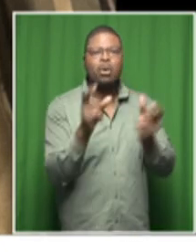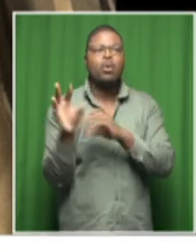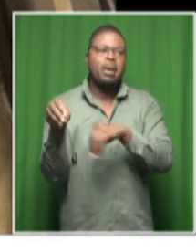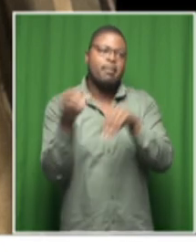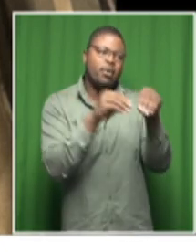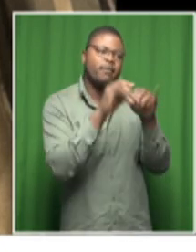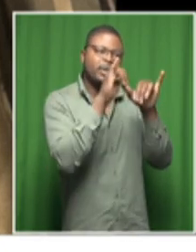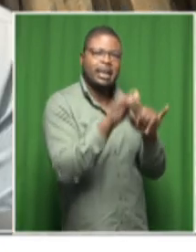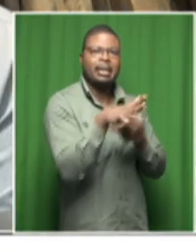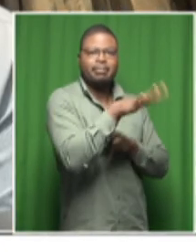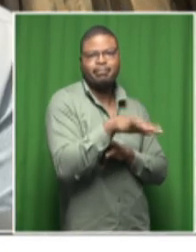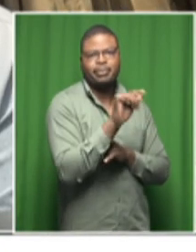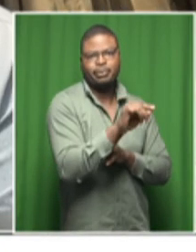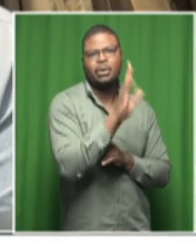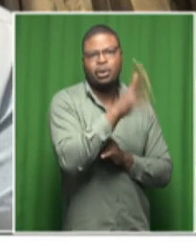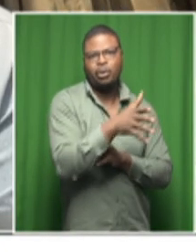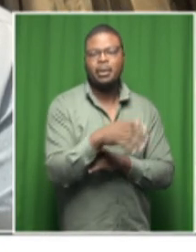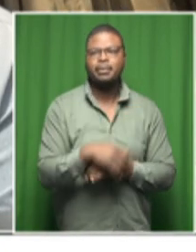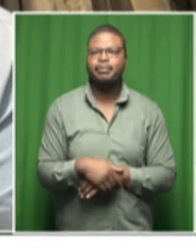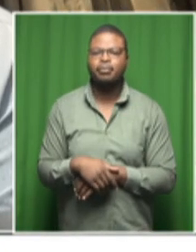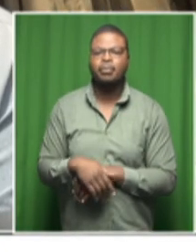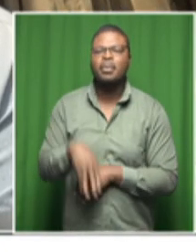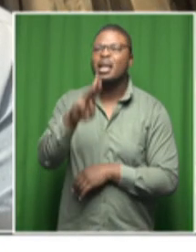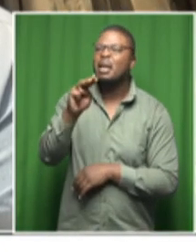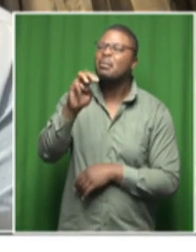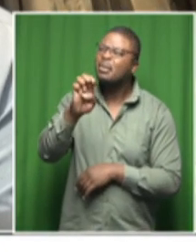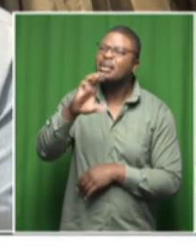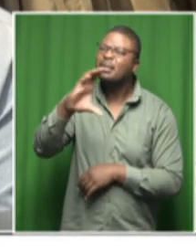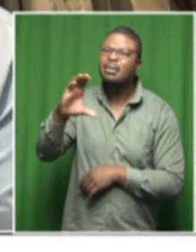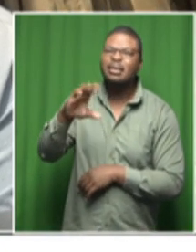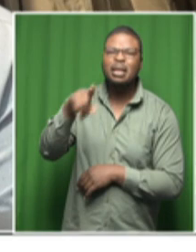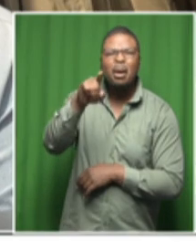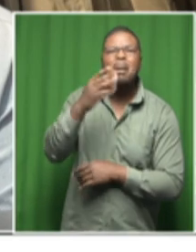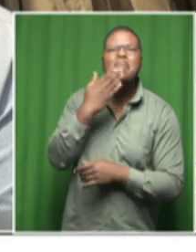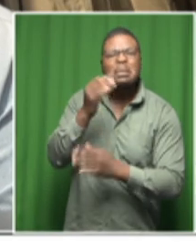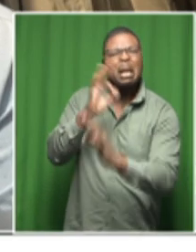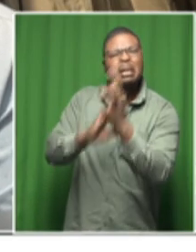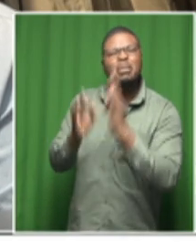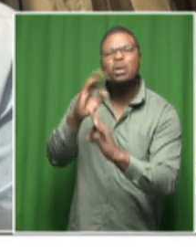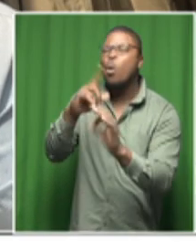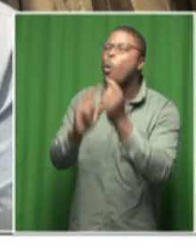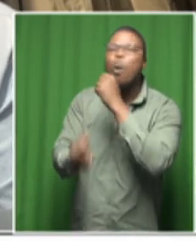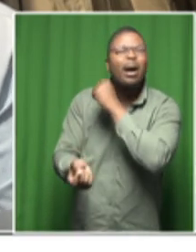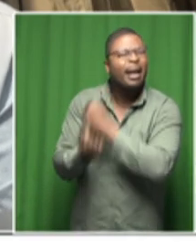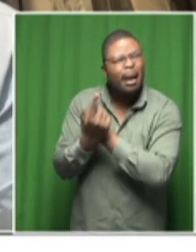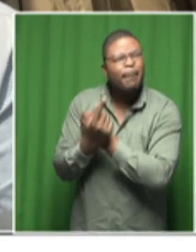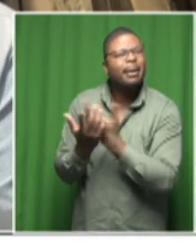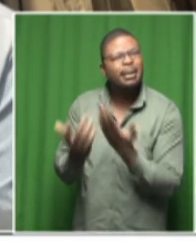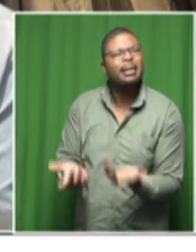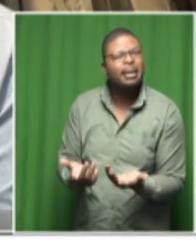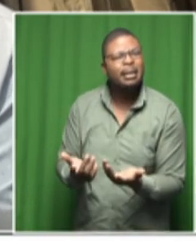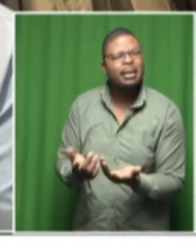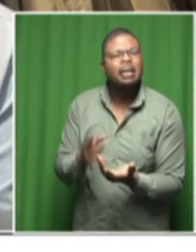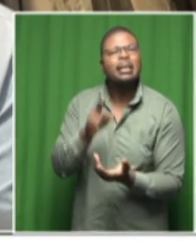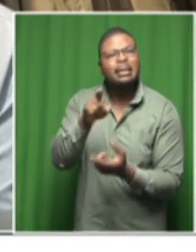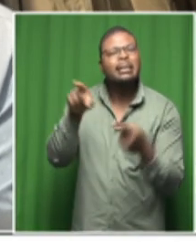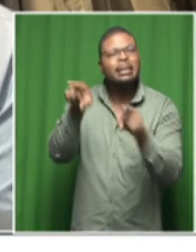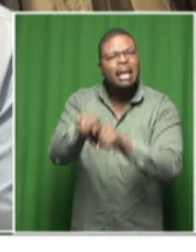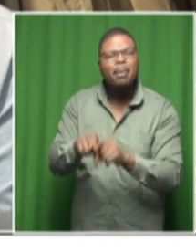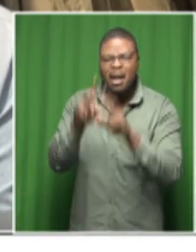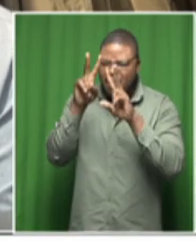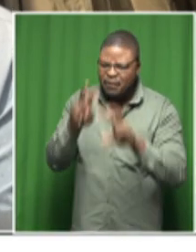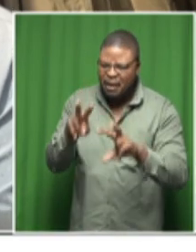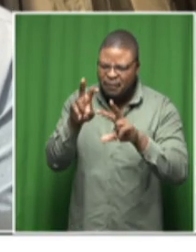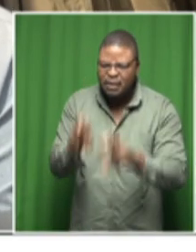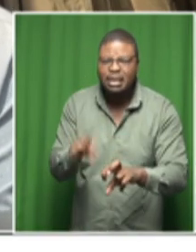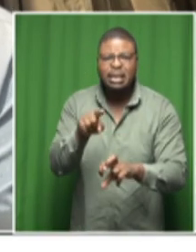these people let me see what happened i mean that that's the question everybody obviously is asking clearly investigations are going to